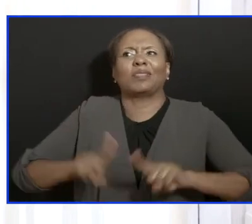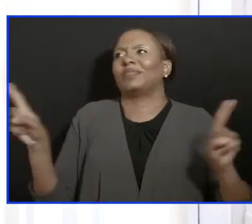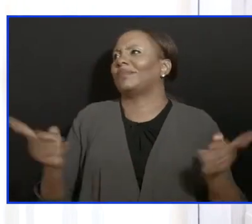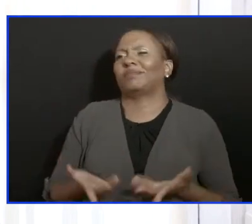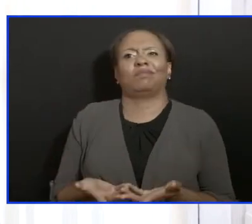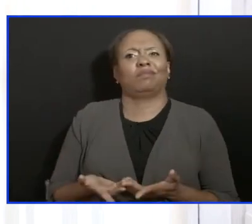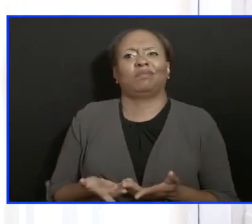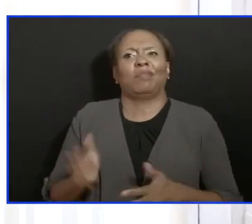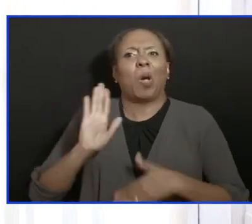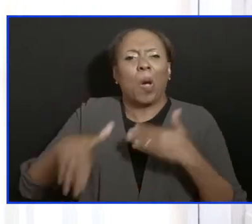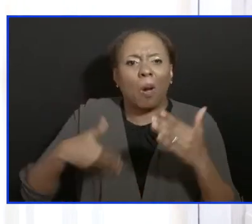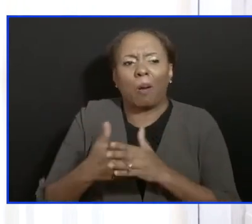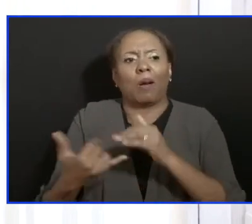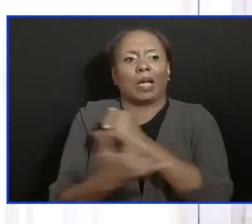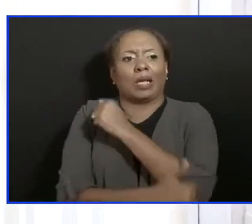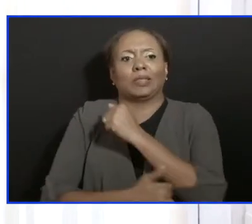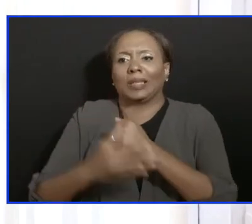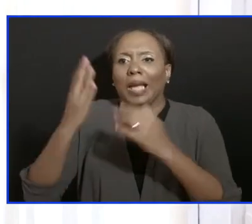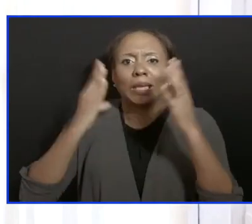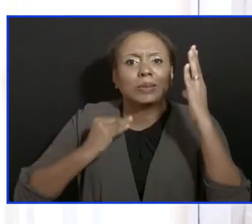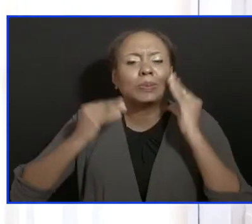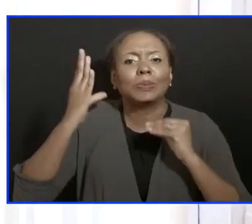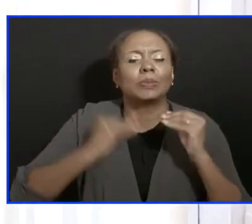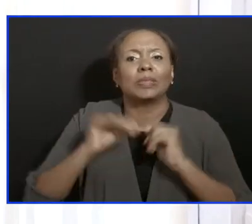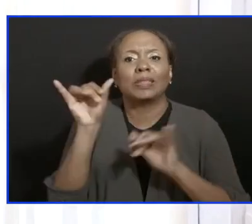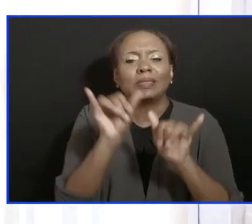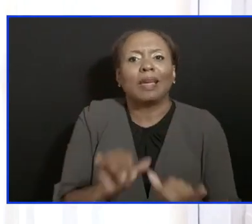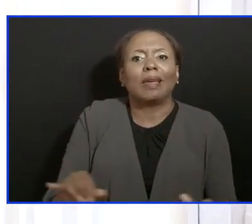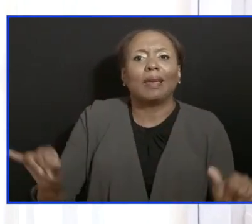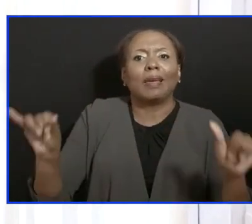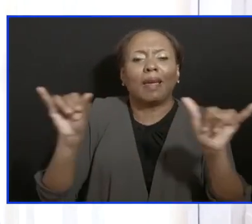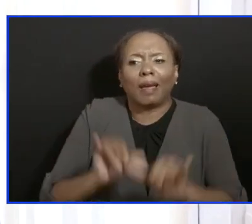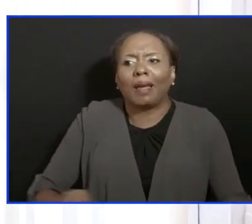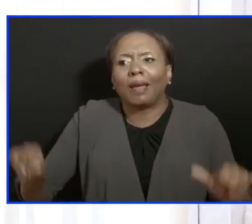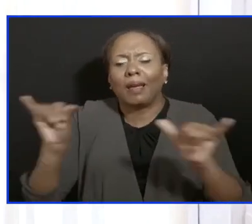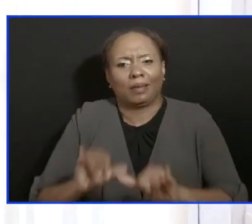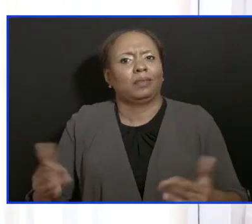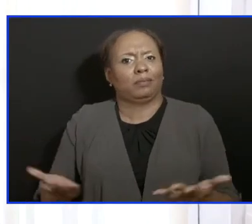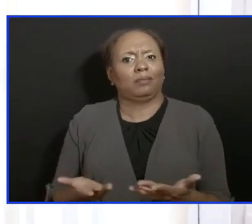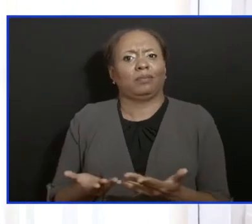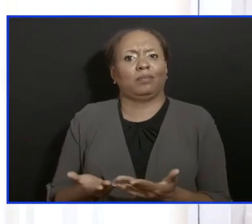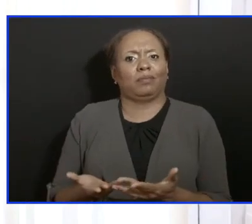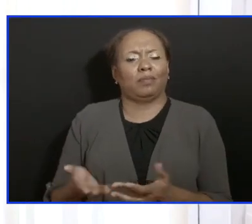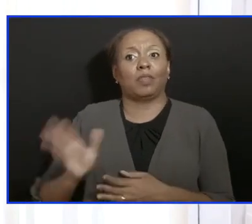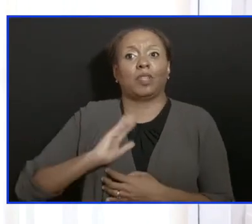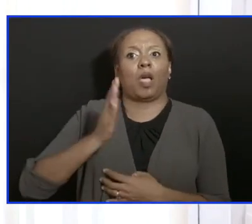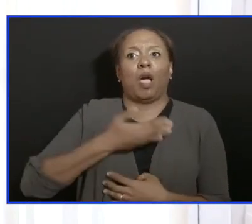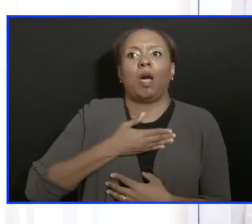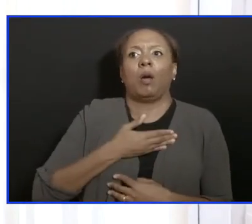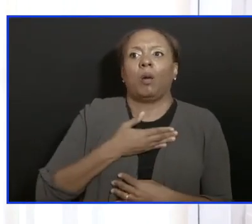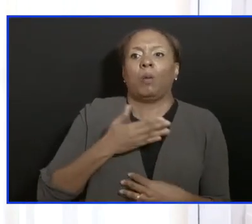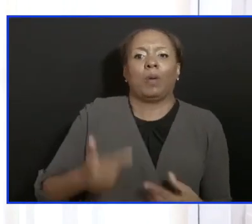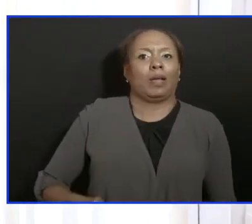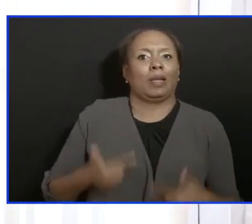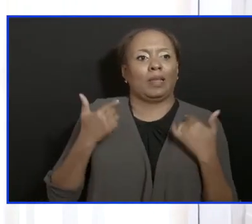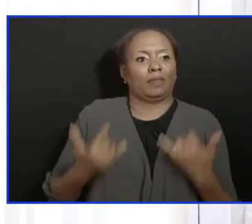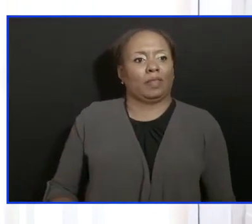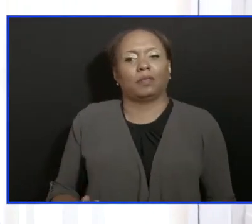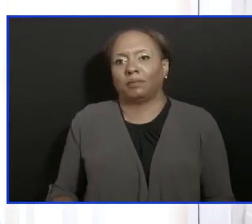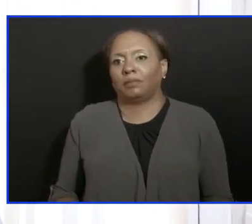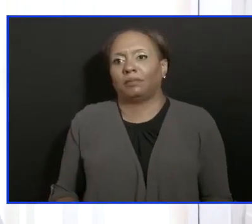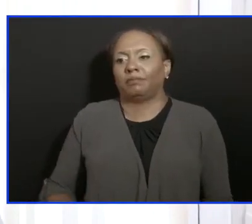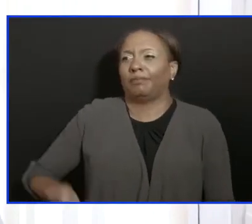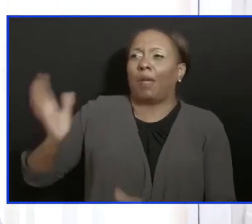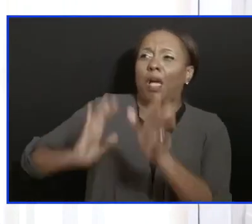world. And this is just our reality in today's world, in the same way that in previous centuries, people have had the same